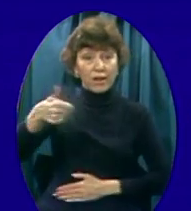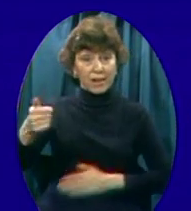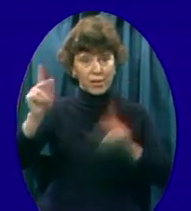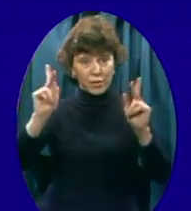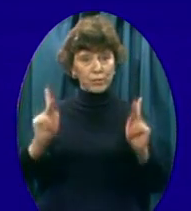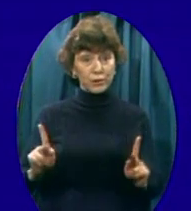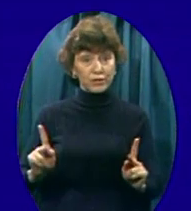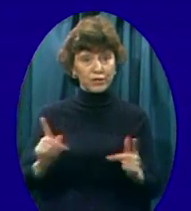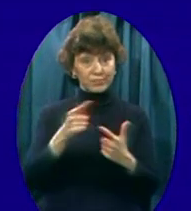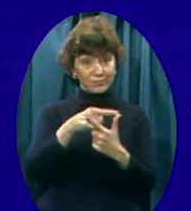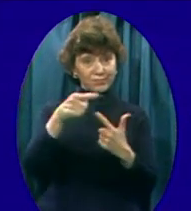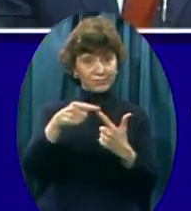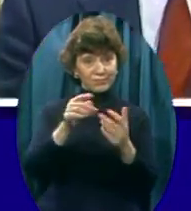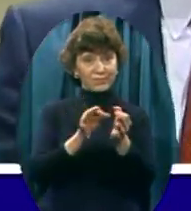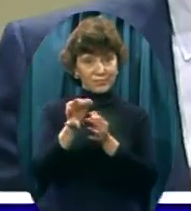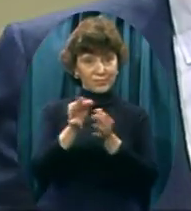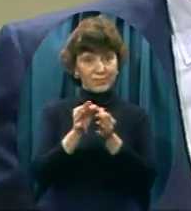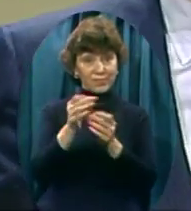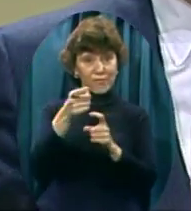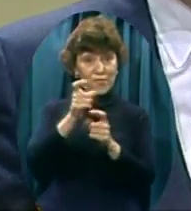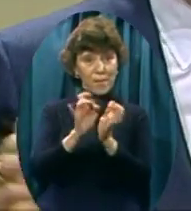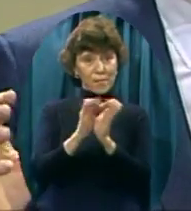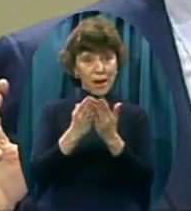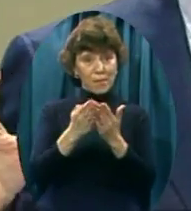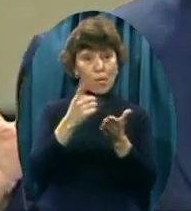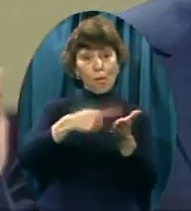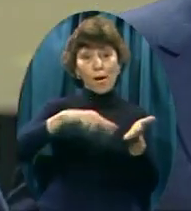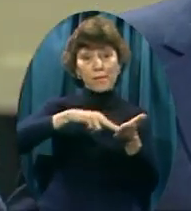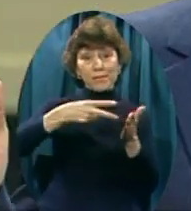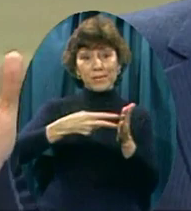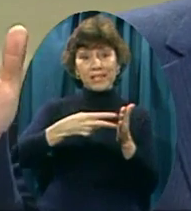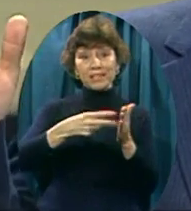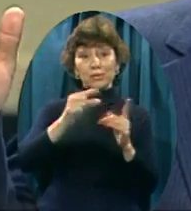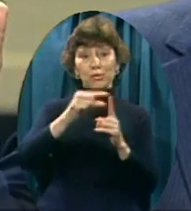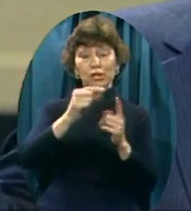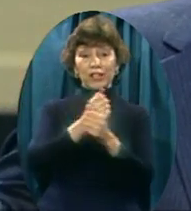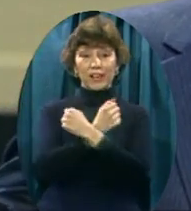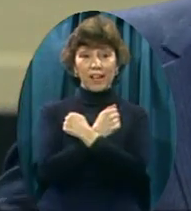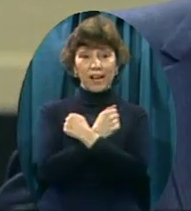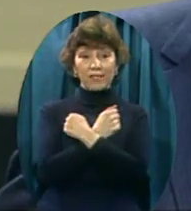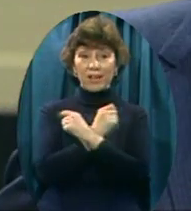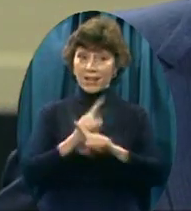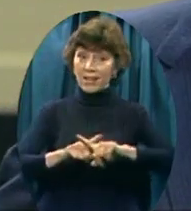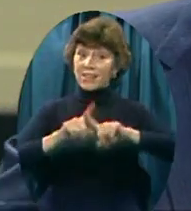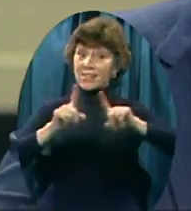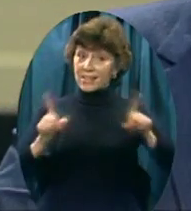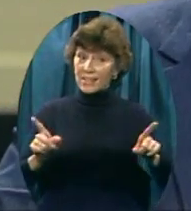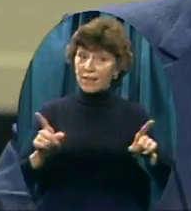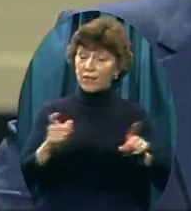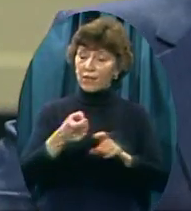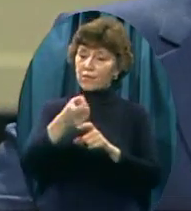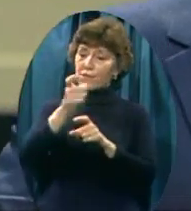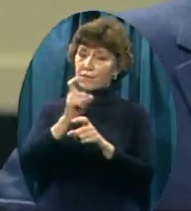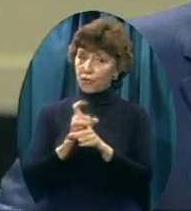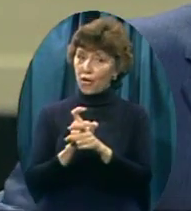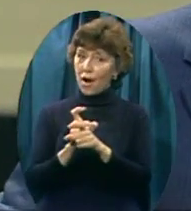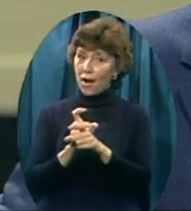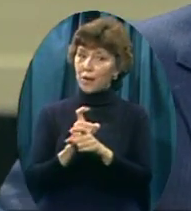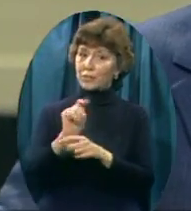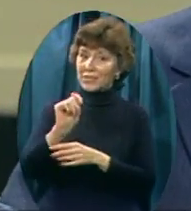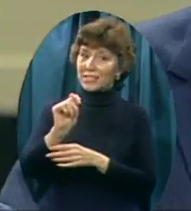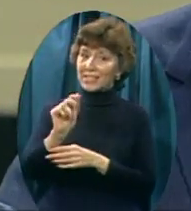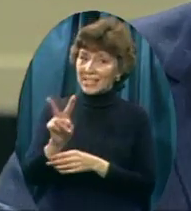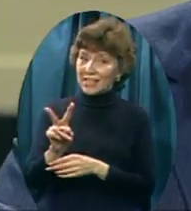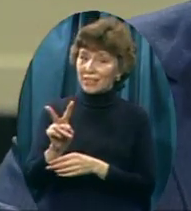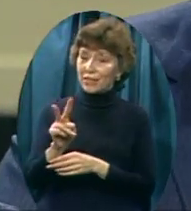Now that's a great deal Different From the interpretations And definitions That primetime television